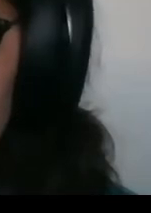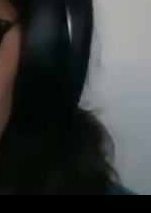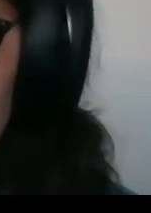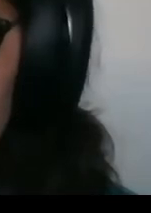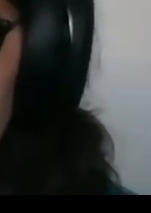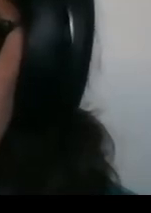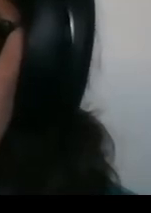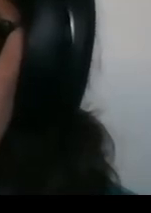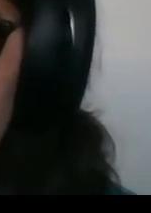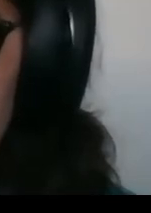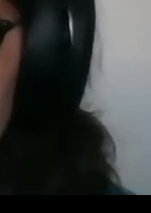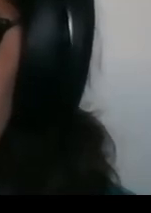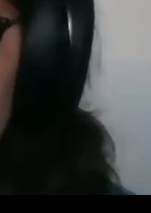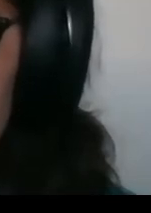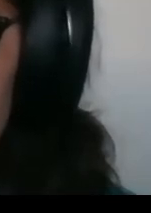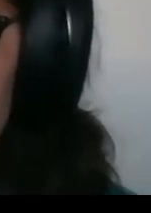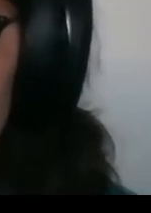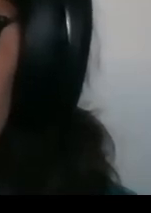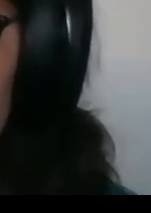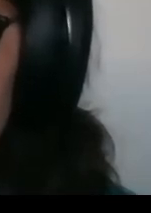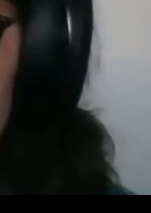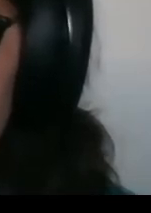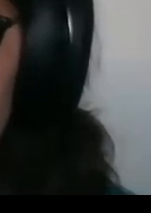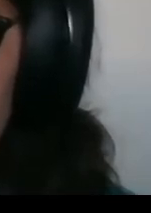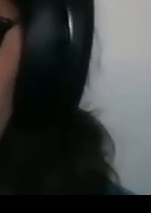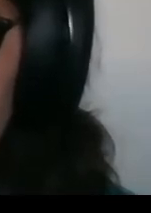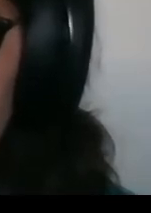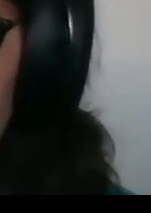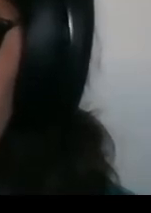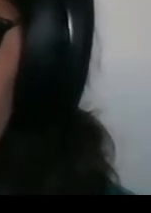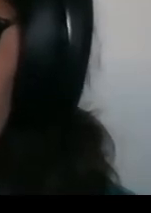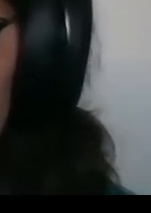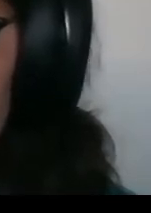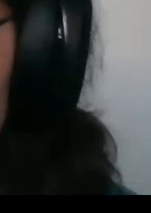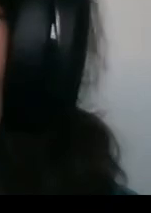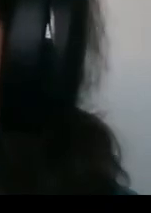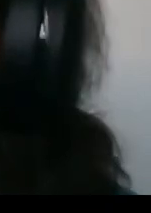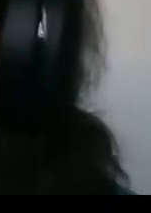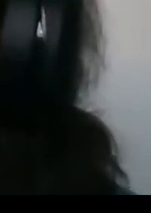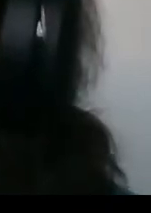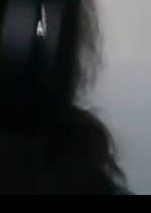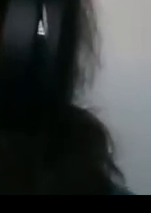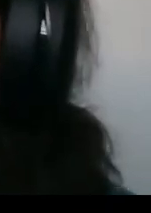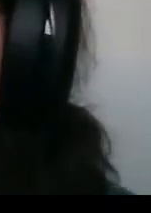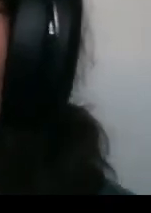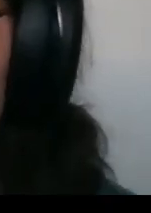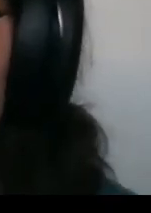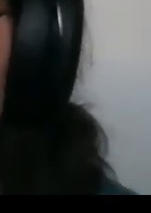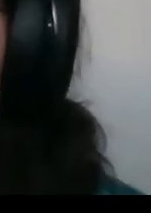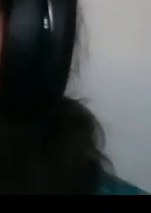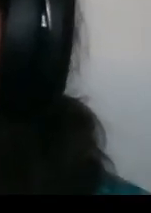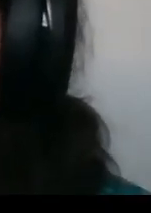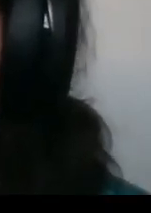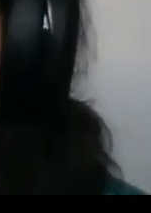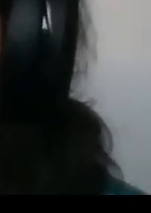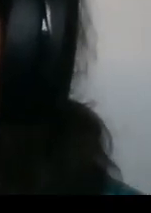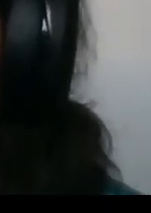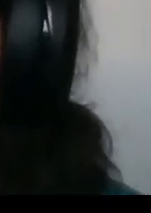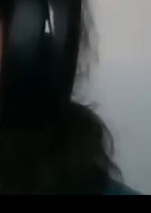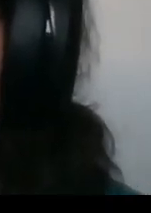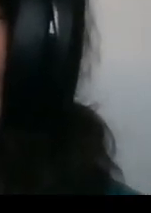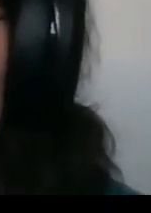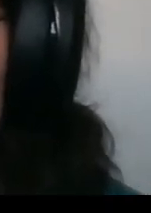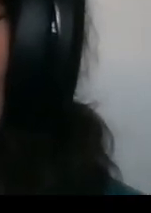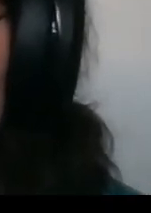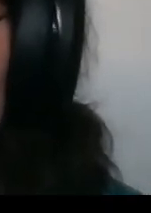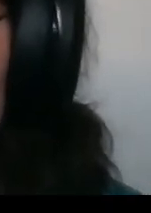I've just noticed a second coming in there from Alex. So thank you. I've noted those. We will ask those of Dr Sartori at the end of the talk. But with no further